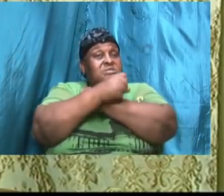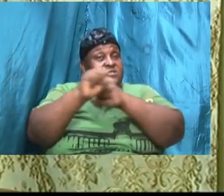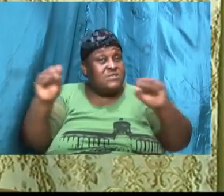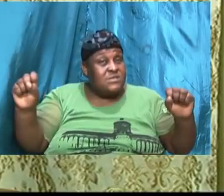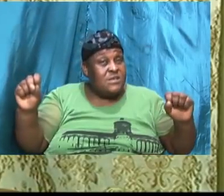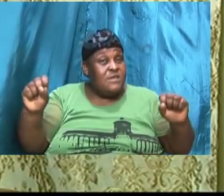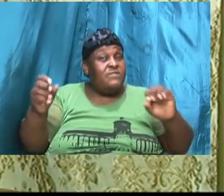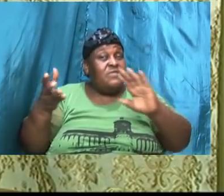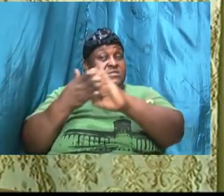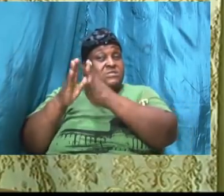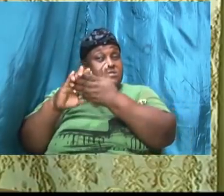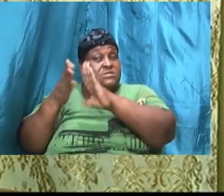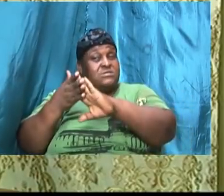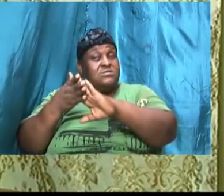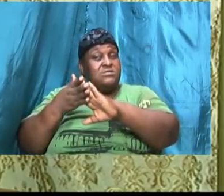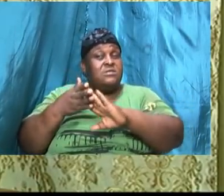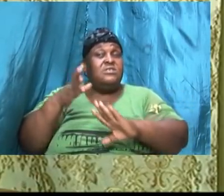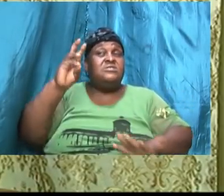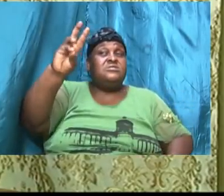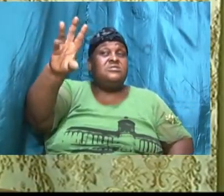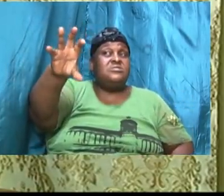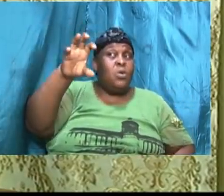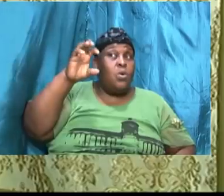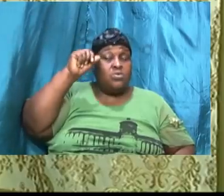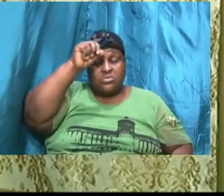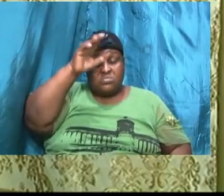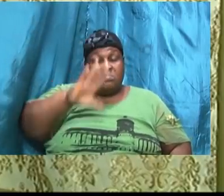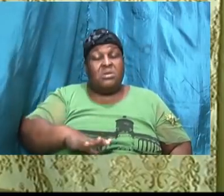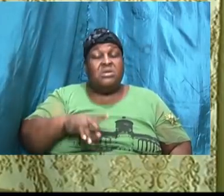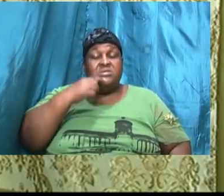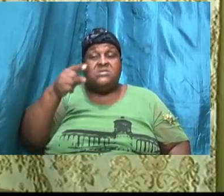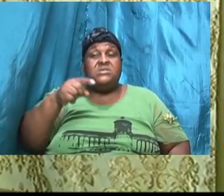said to him we are afraid